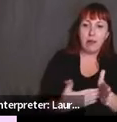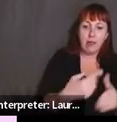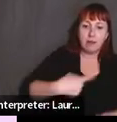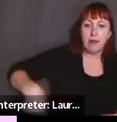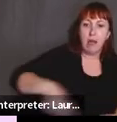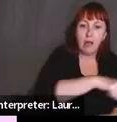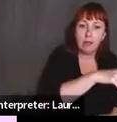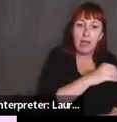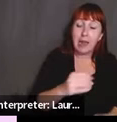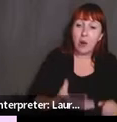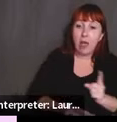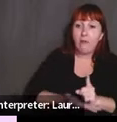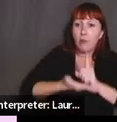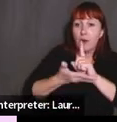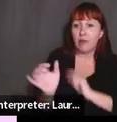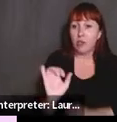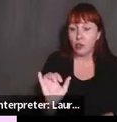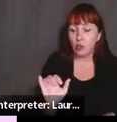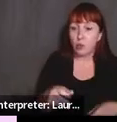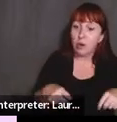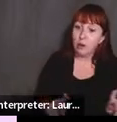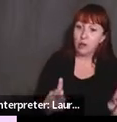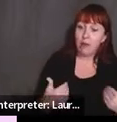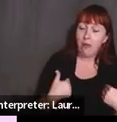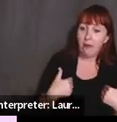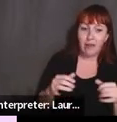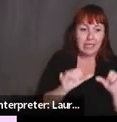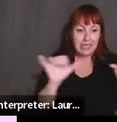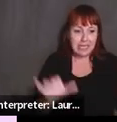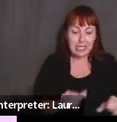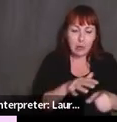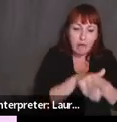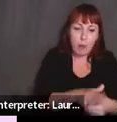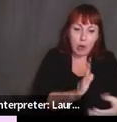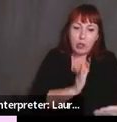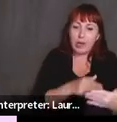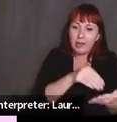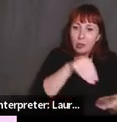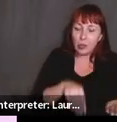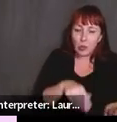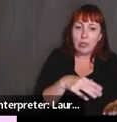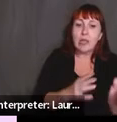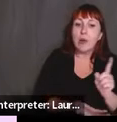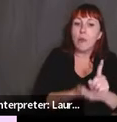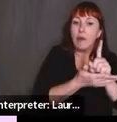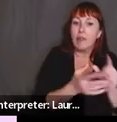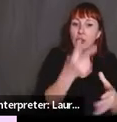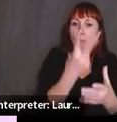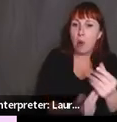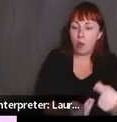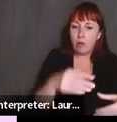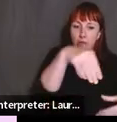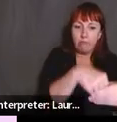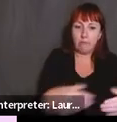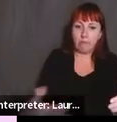also we have privileges and our students too have system of oppressions working against them and privilege. That's the first thing